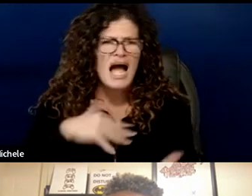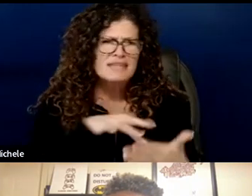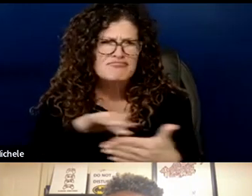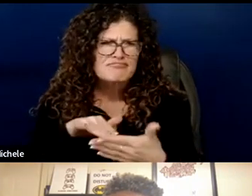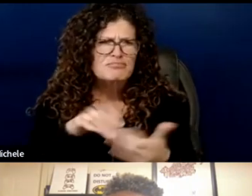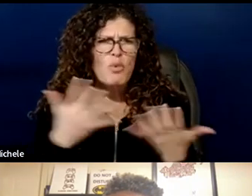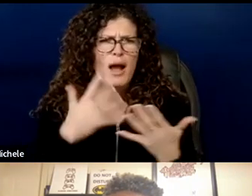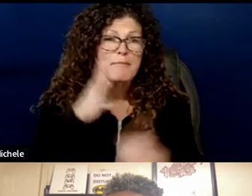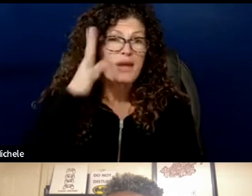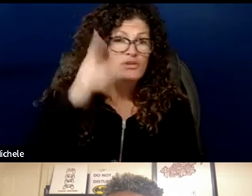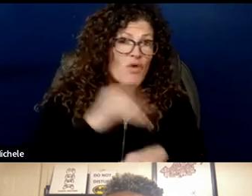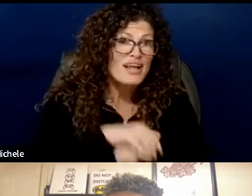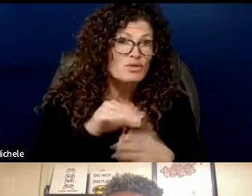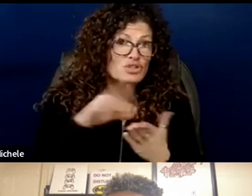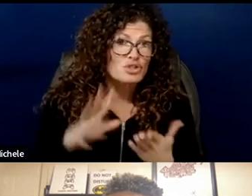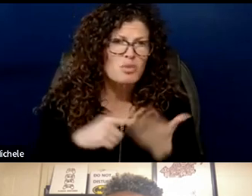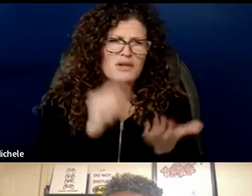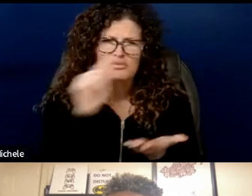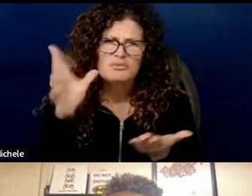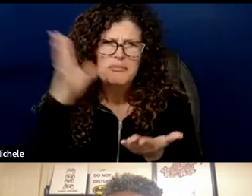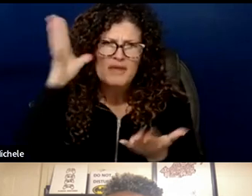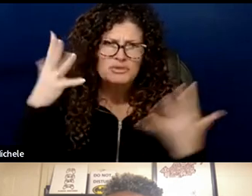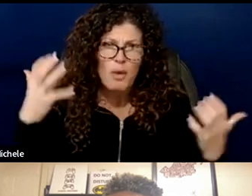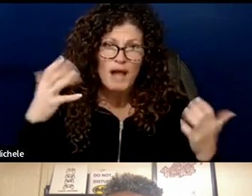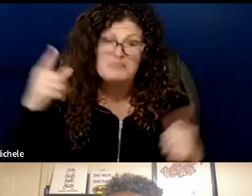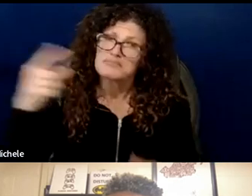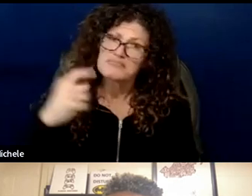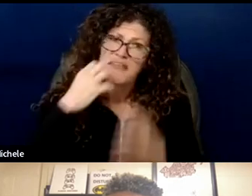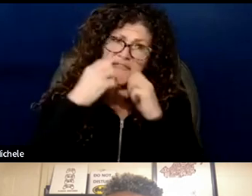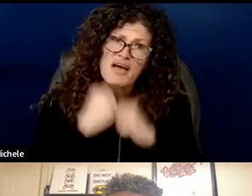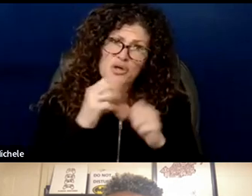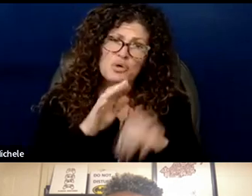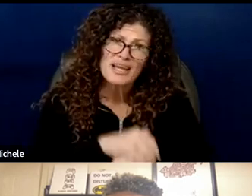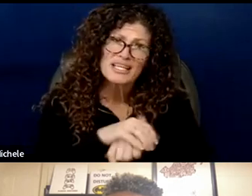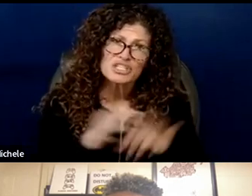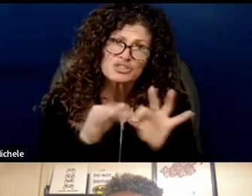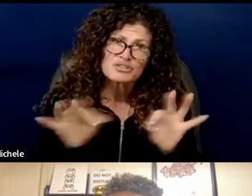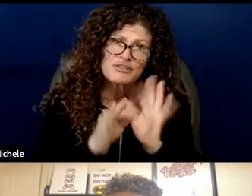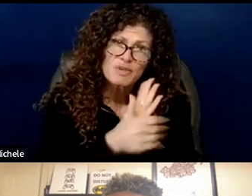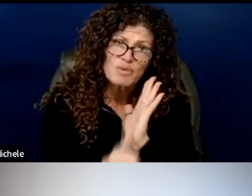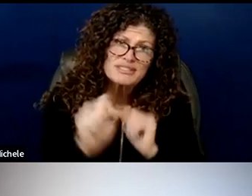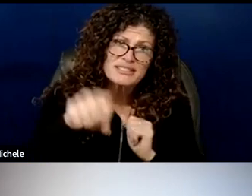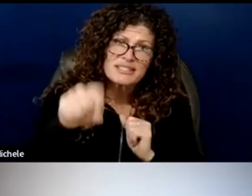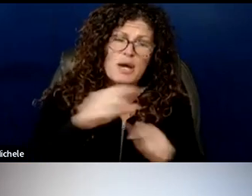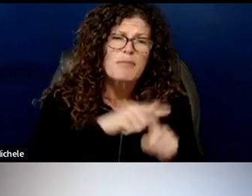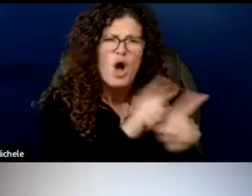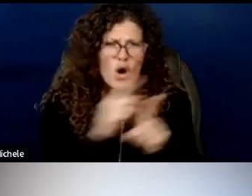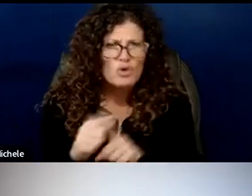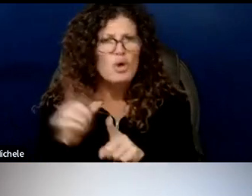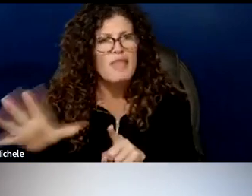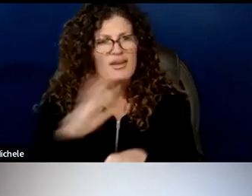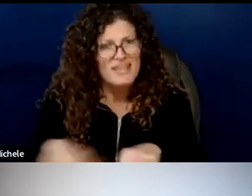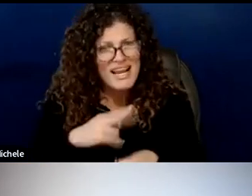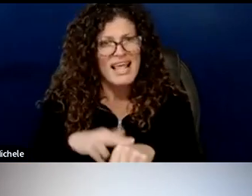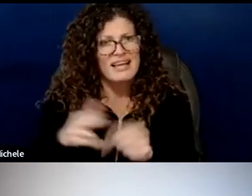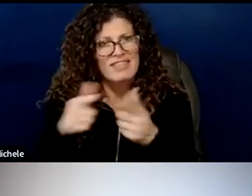of english learners want and found that while they value english fluency they also want to maintain heritage language and